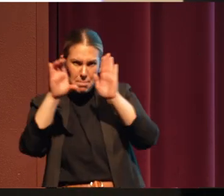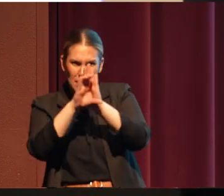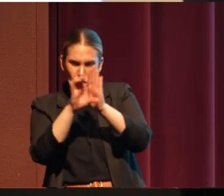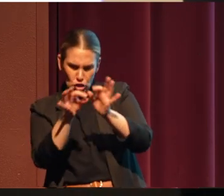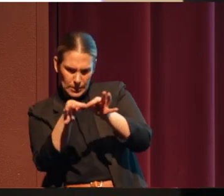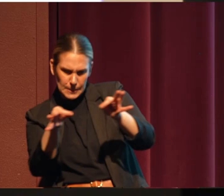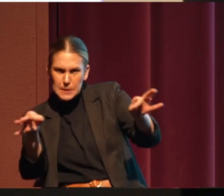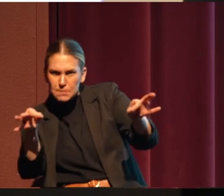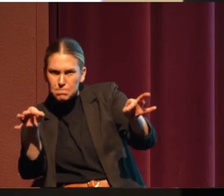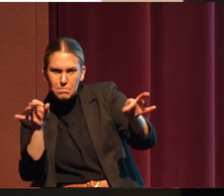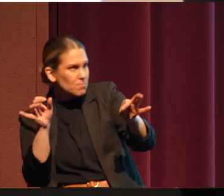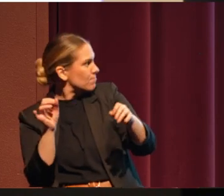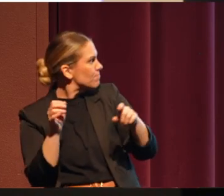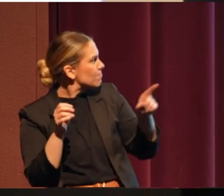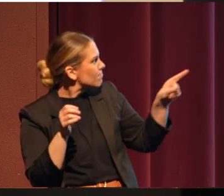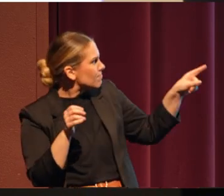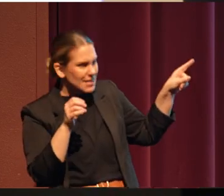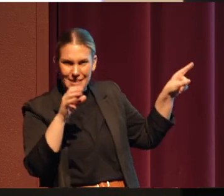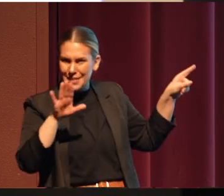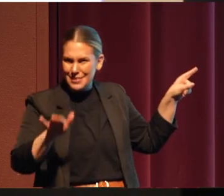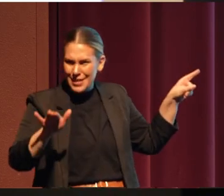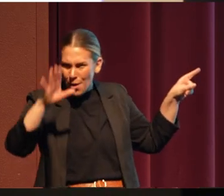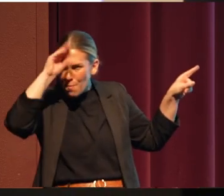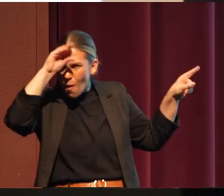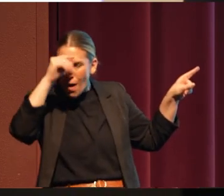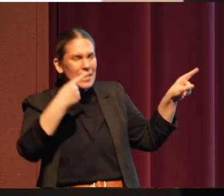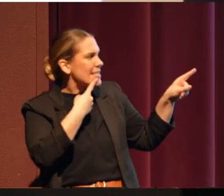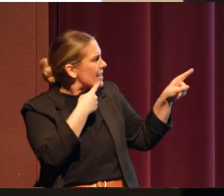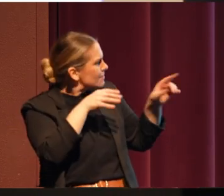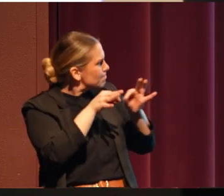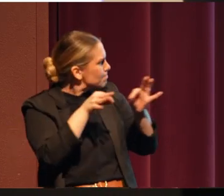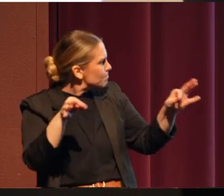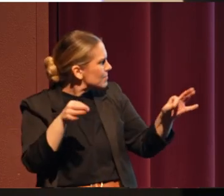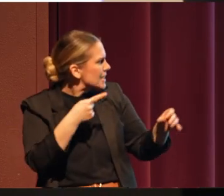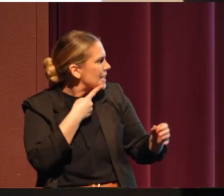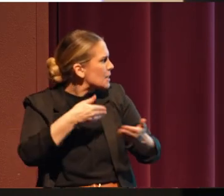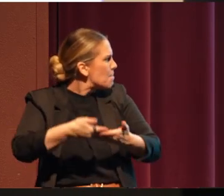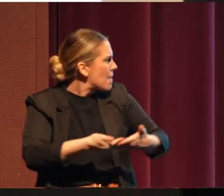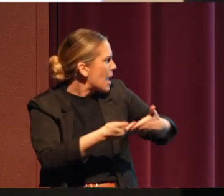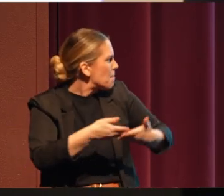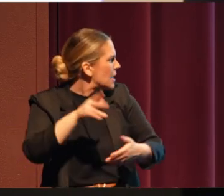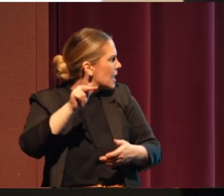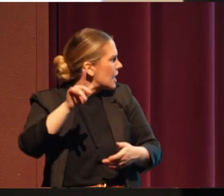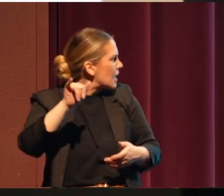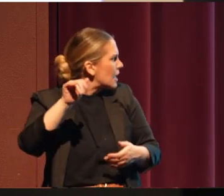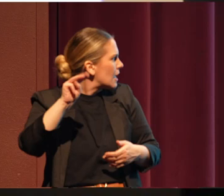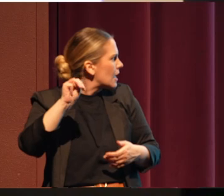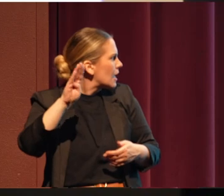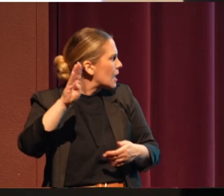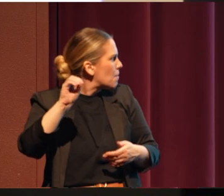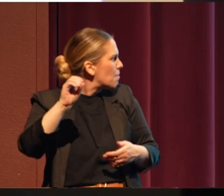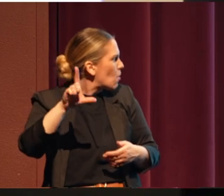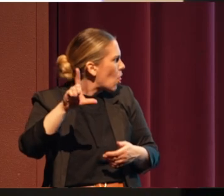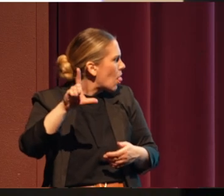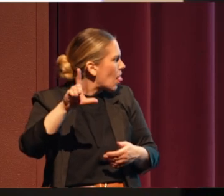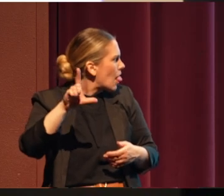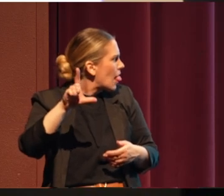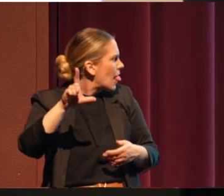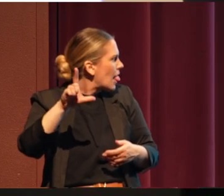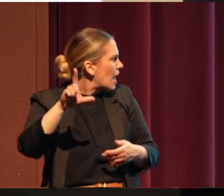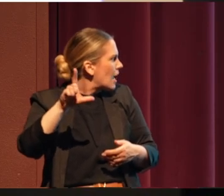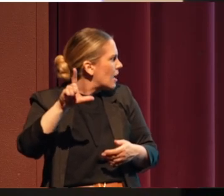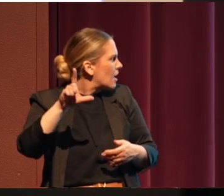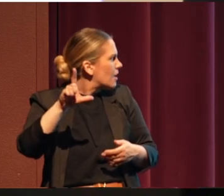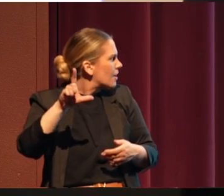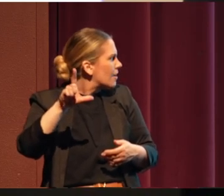guy. And his, the caption says, baby Kimball, oh, I can't read it. I don't have on my